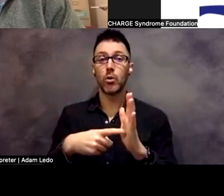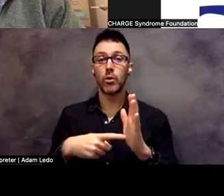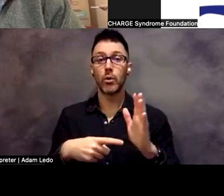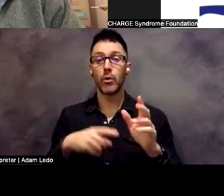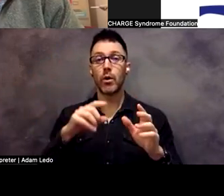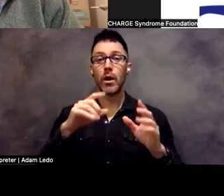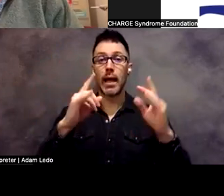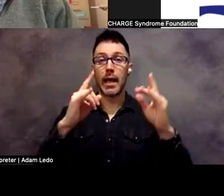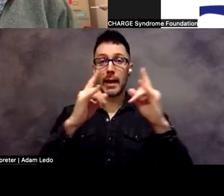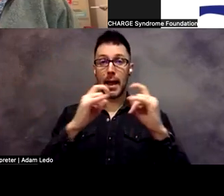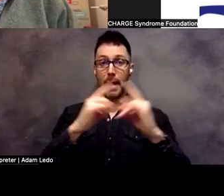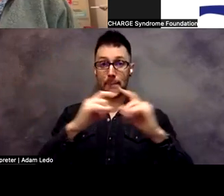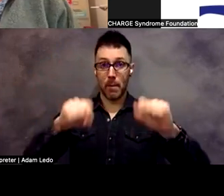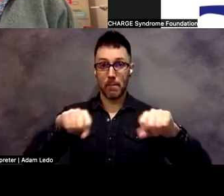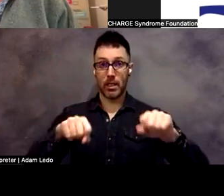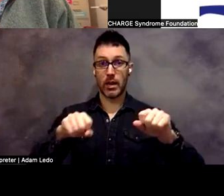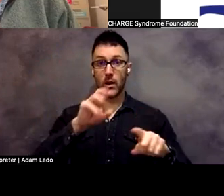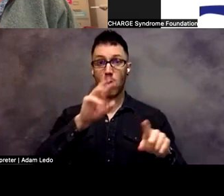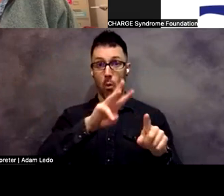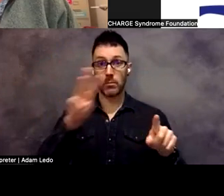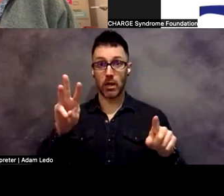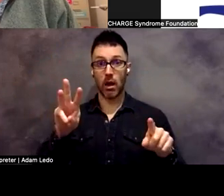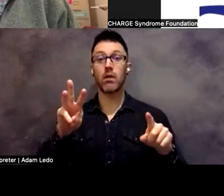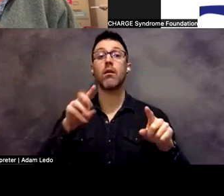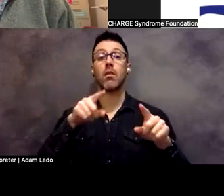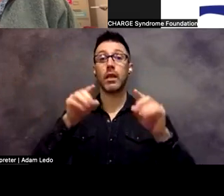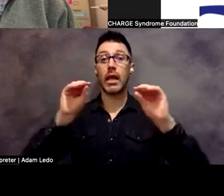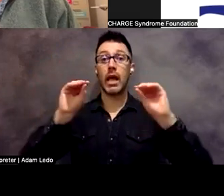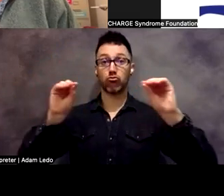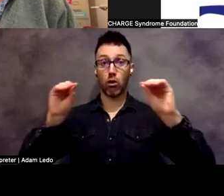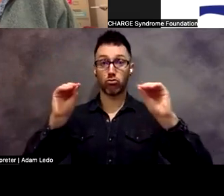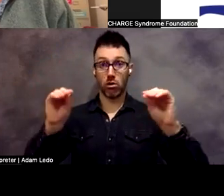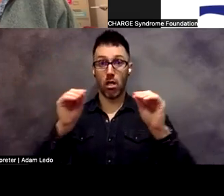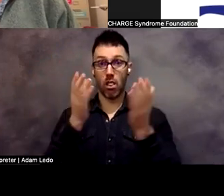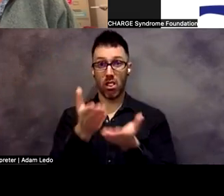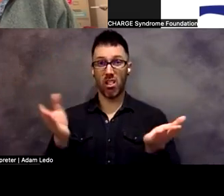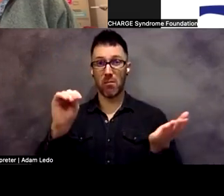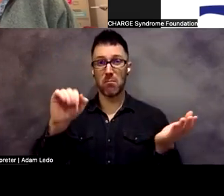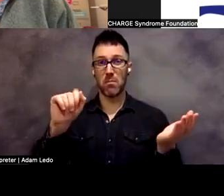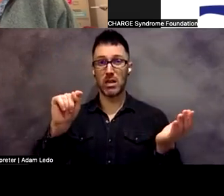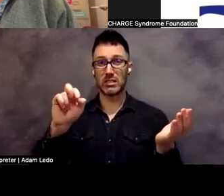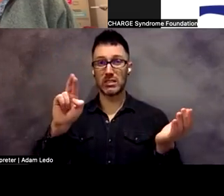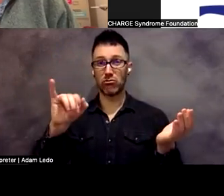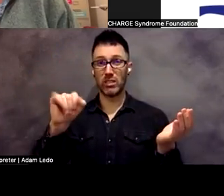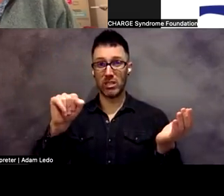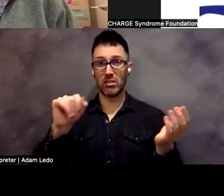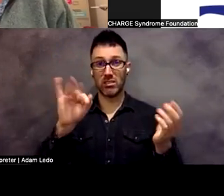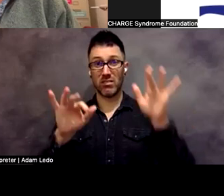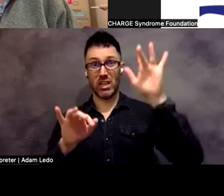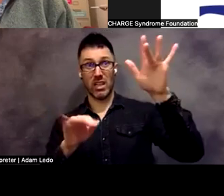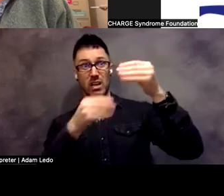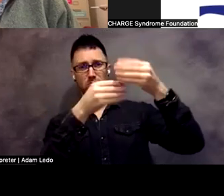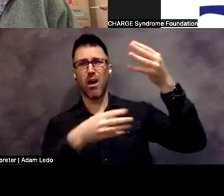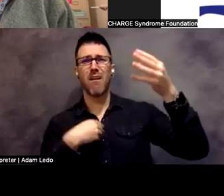website. And then under instructional materials, if you go under instructional materials, you'll see all these amazing